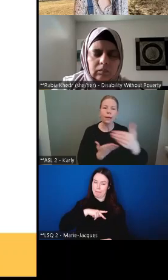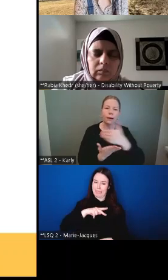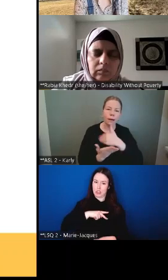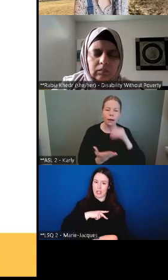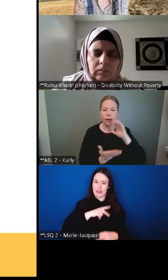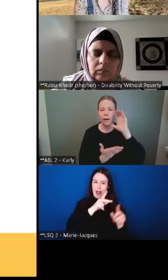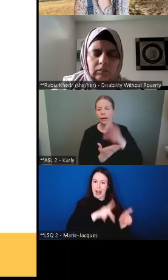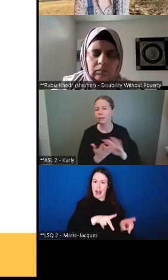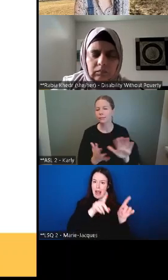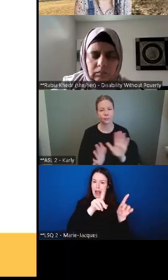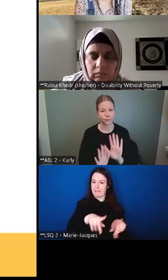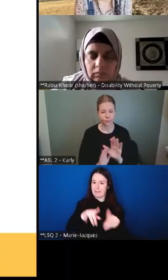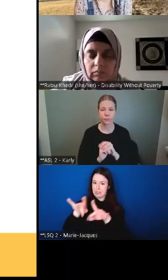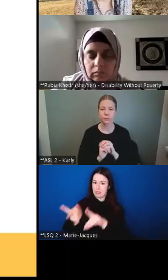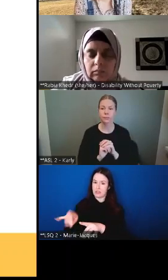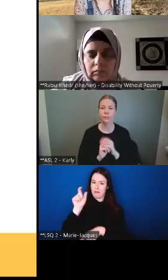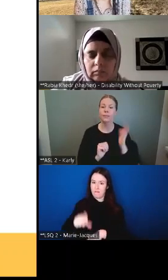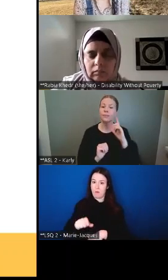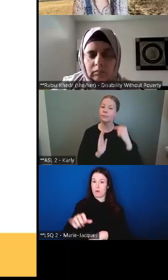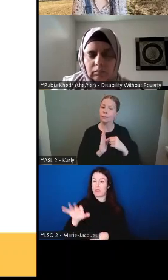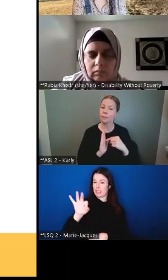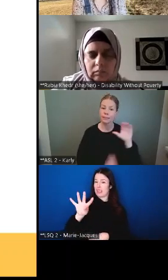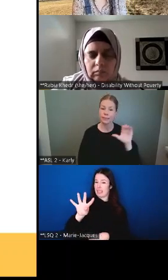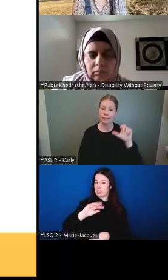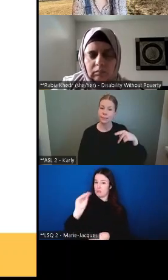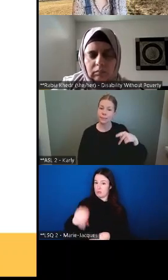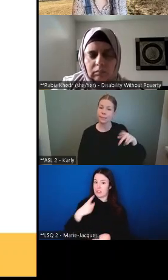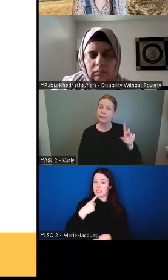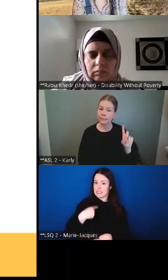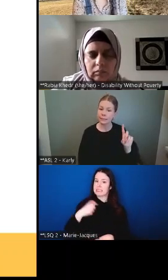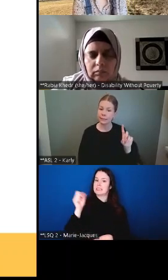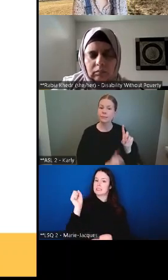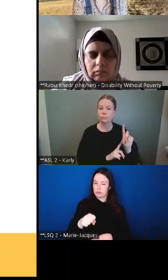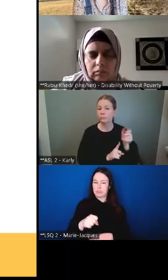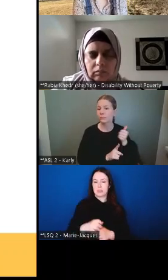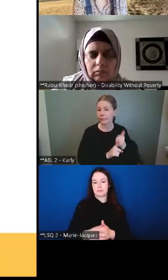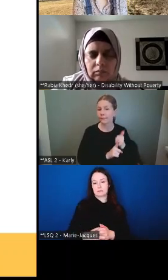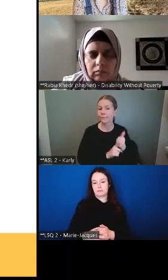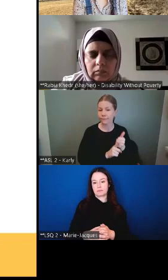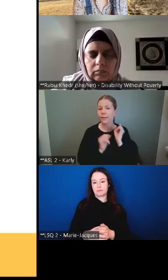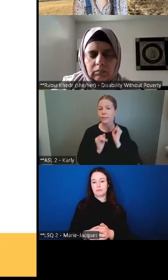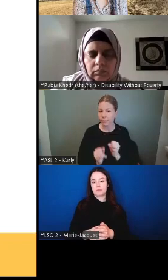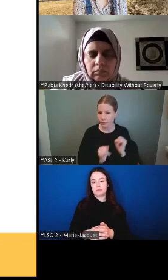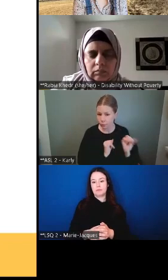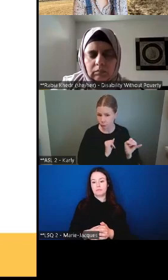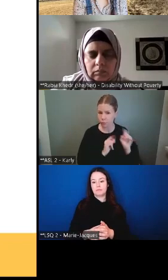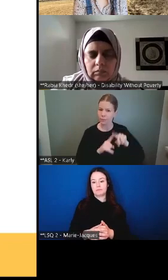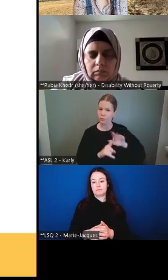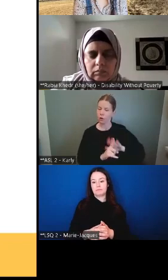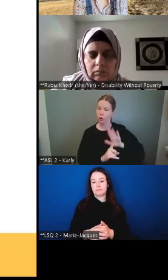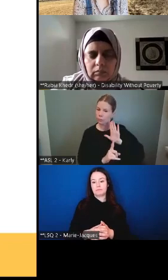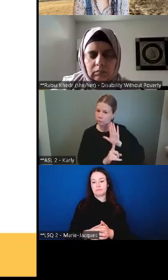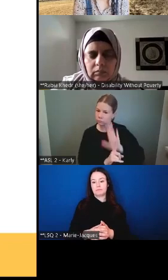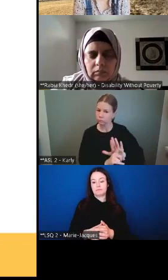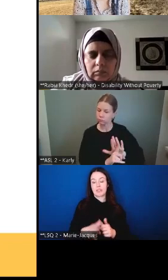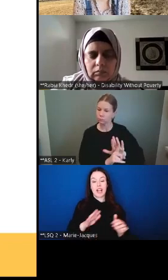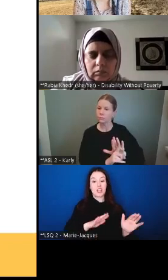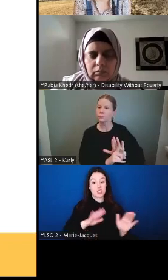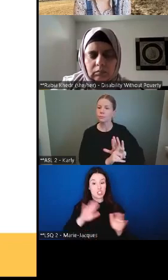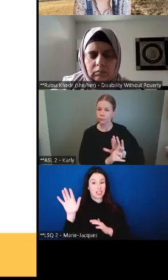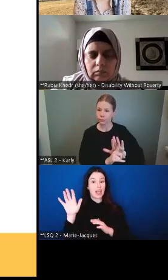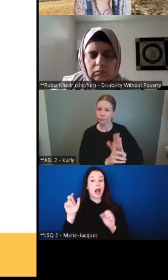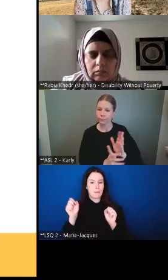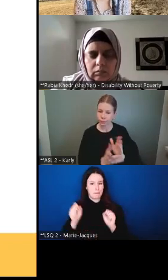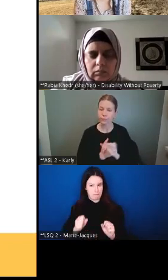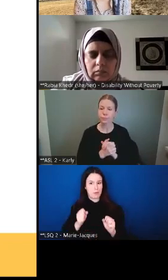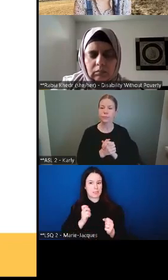CPPD is individualized. Um, but any benefits that we get from